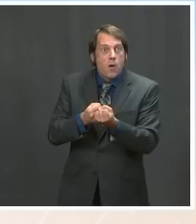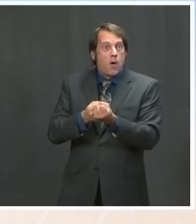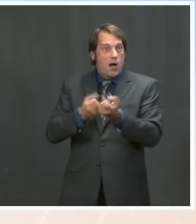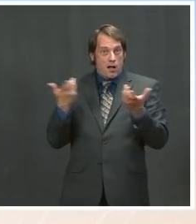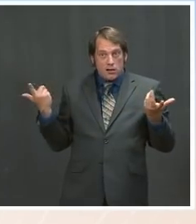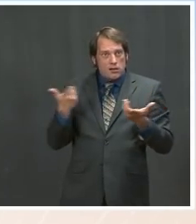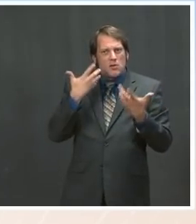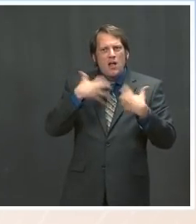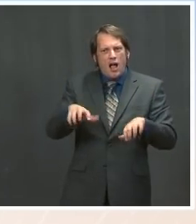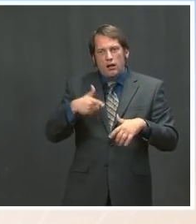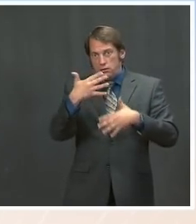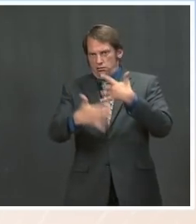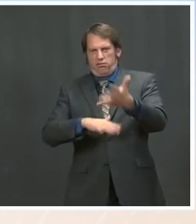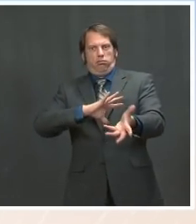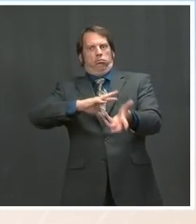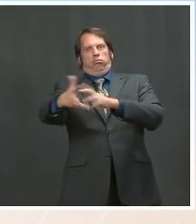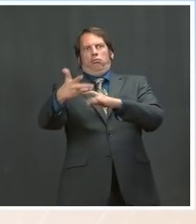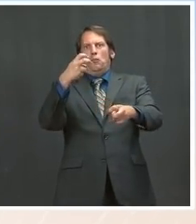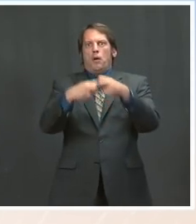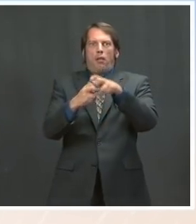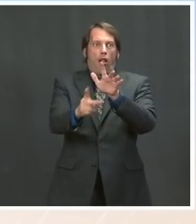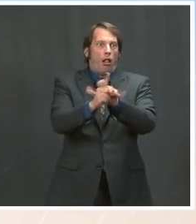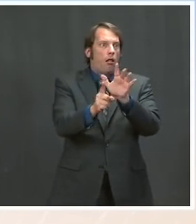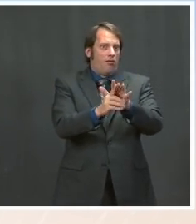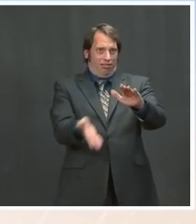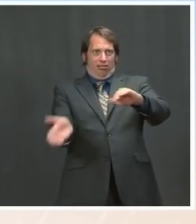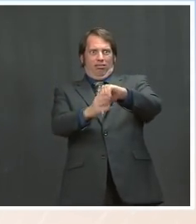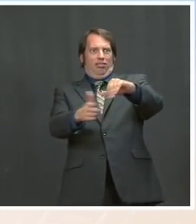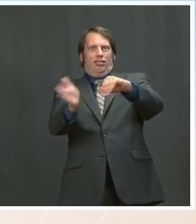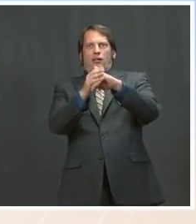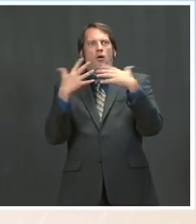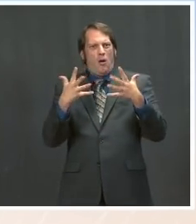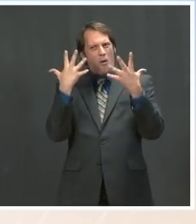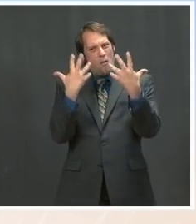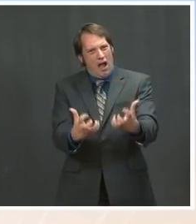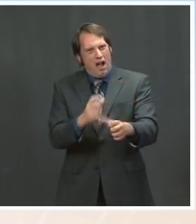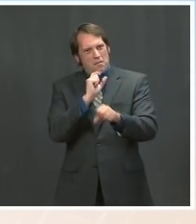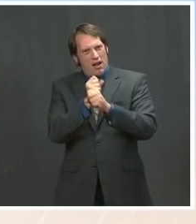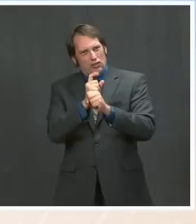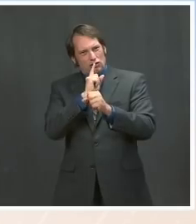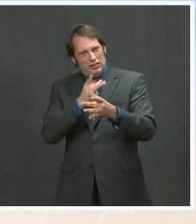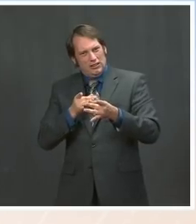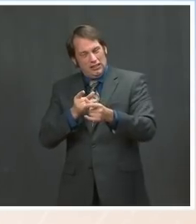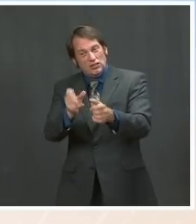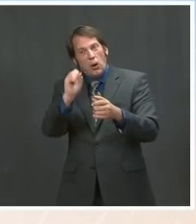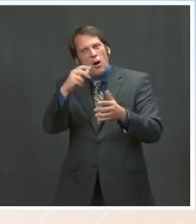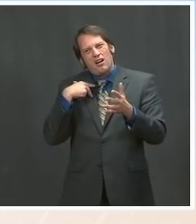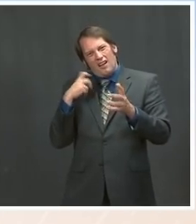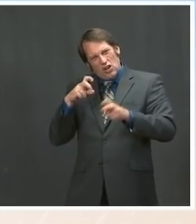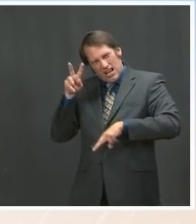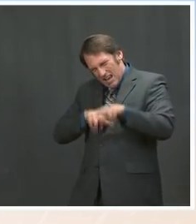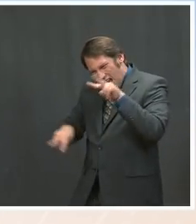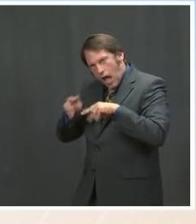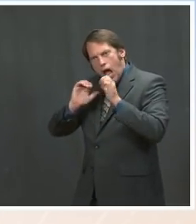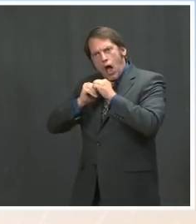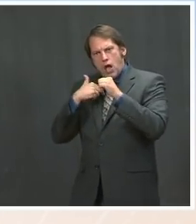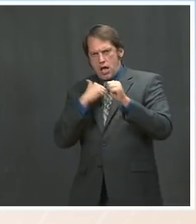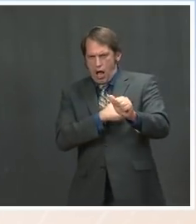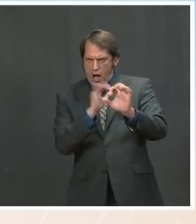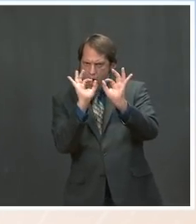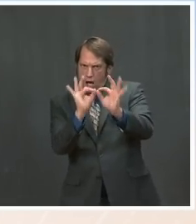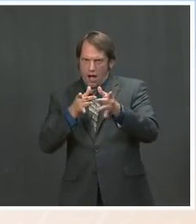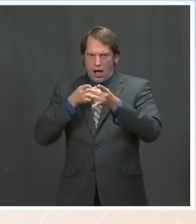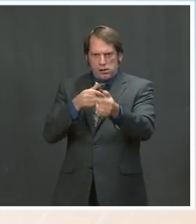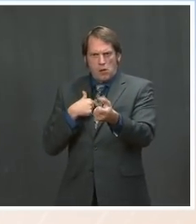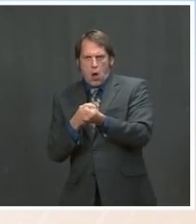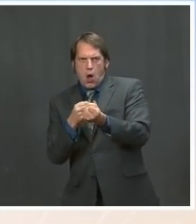to getting more refugees in during the Trump administration was the fact that there were regional limitations put in on refugees coming in from the Middle